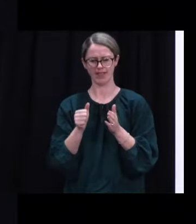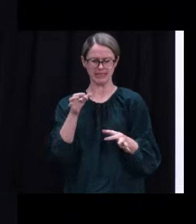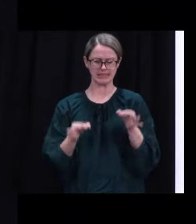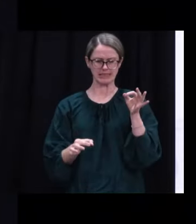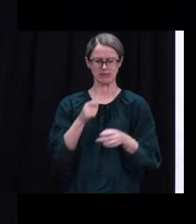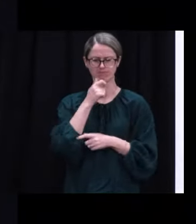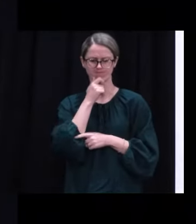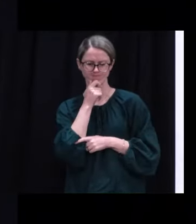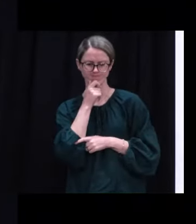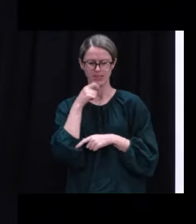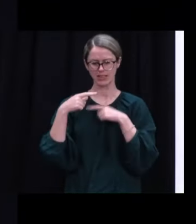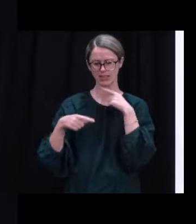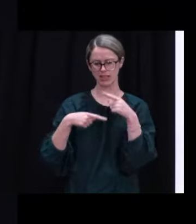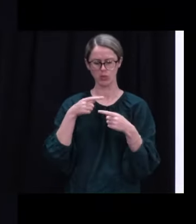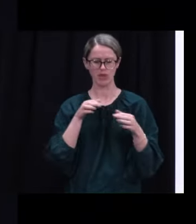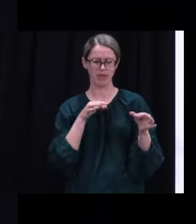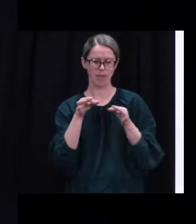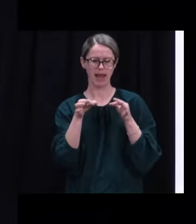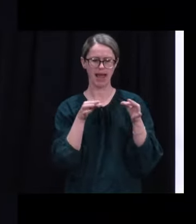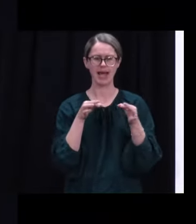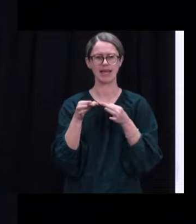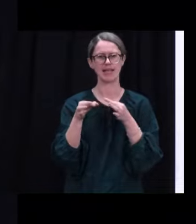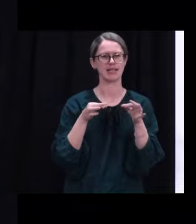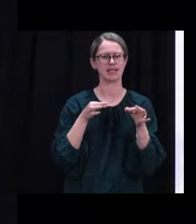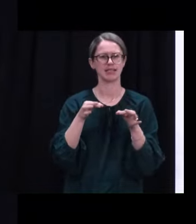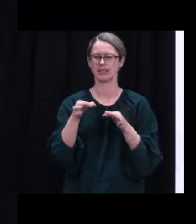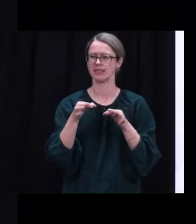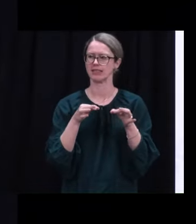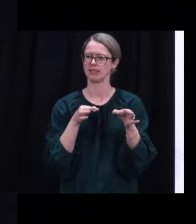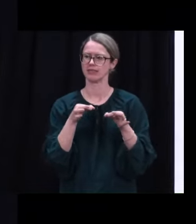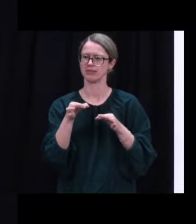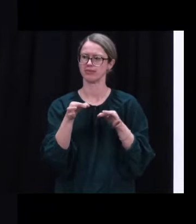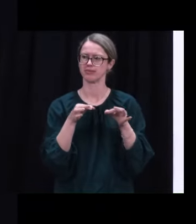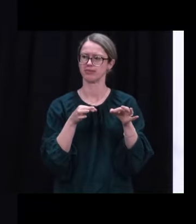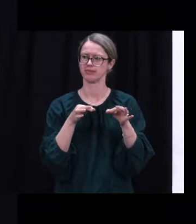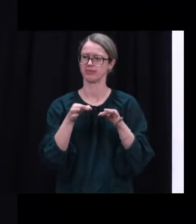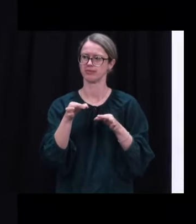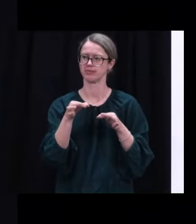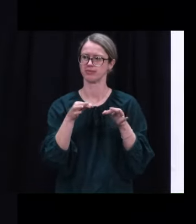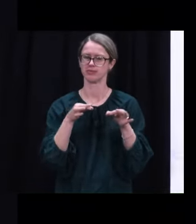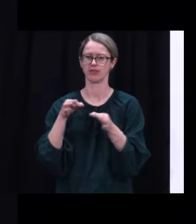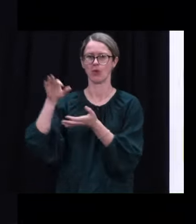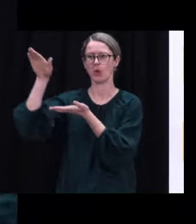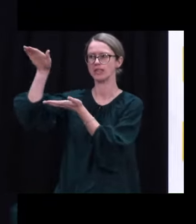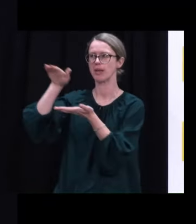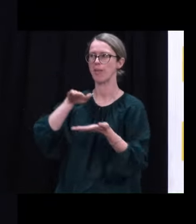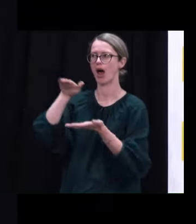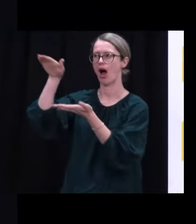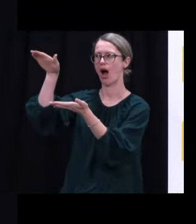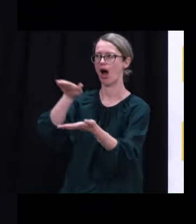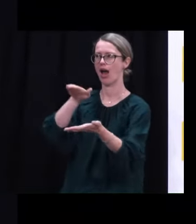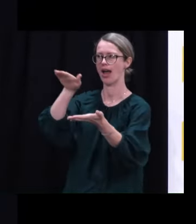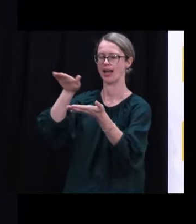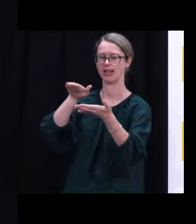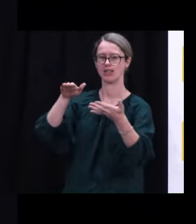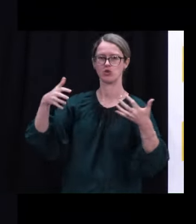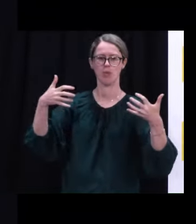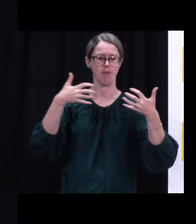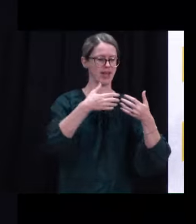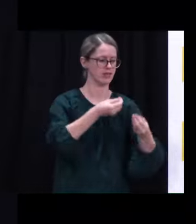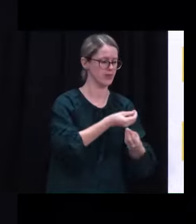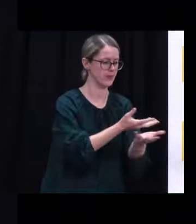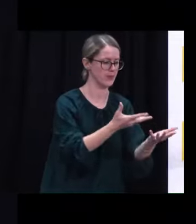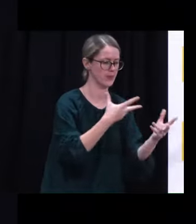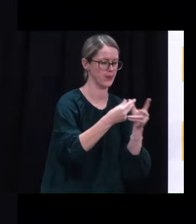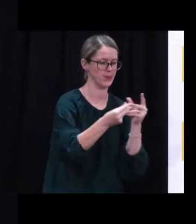on with our plan which was designed to very closely match our supply in New Zealand, or to